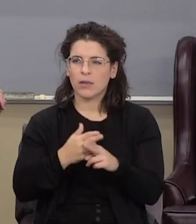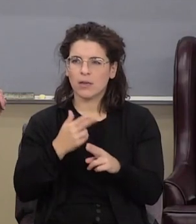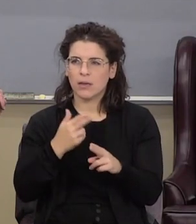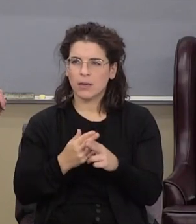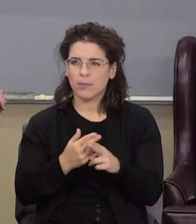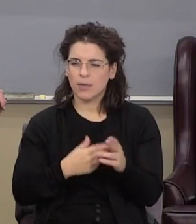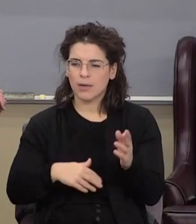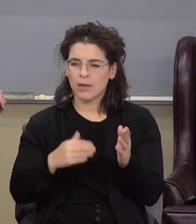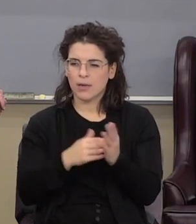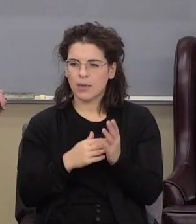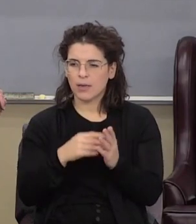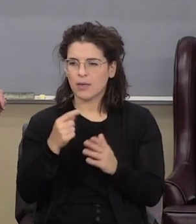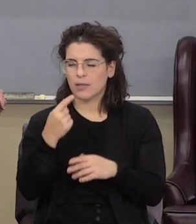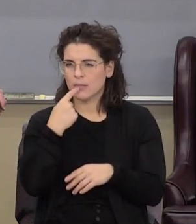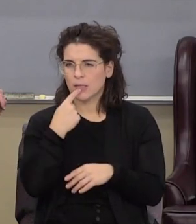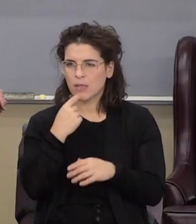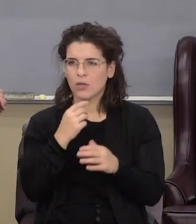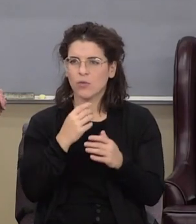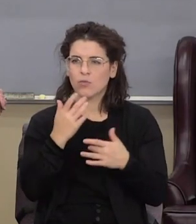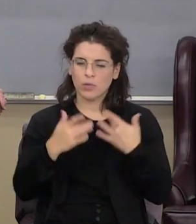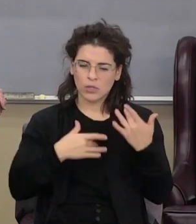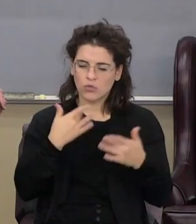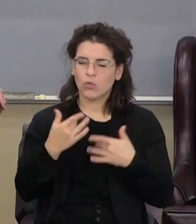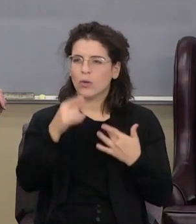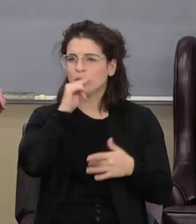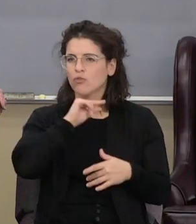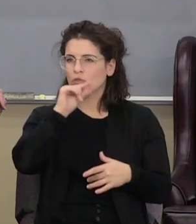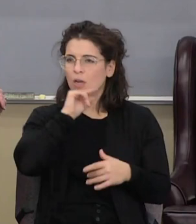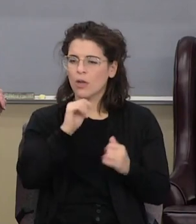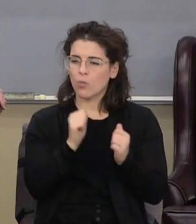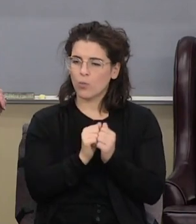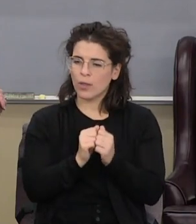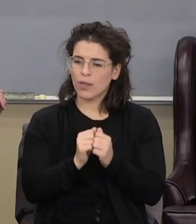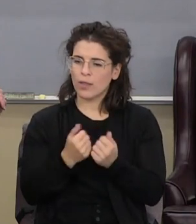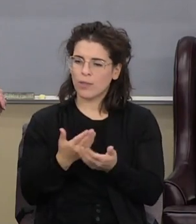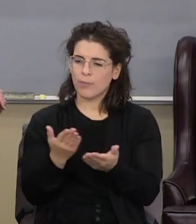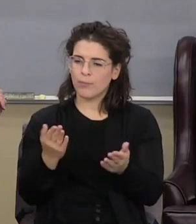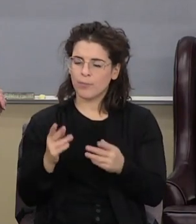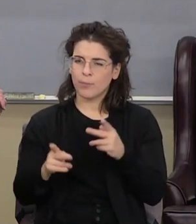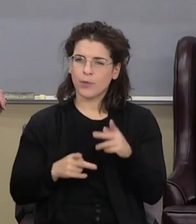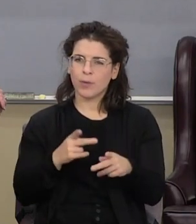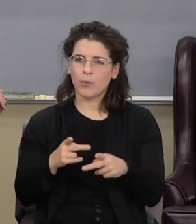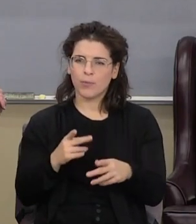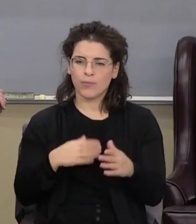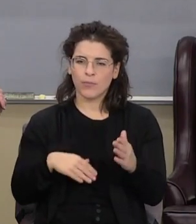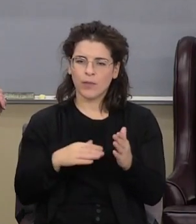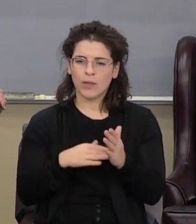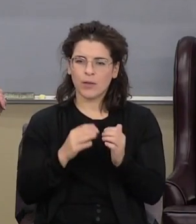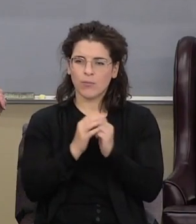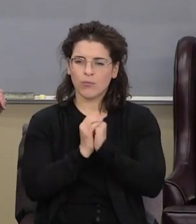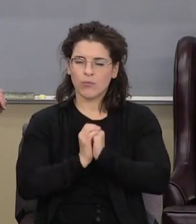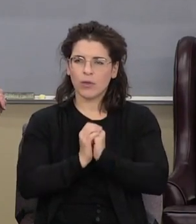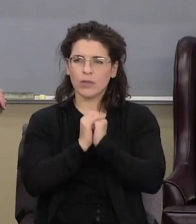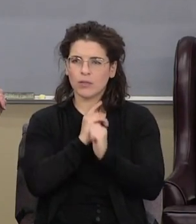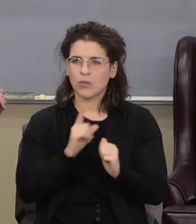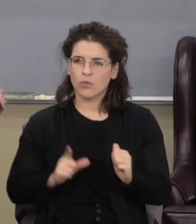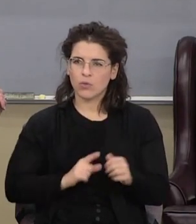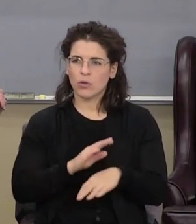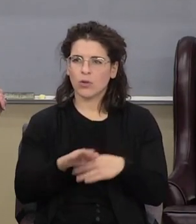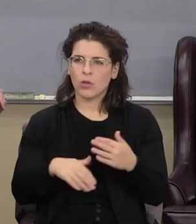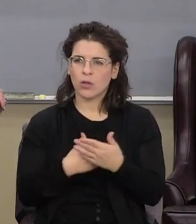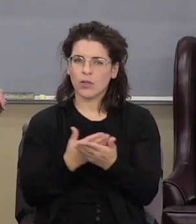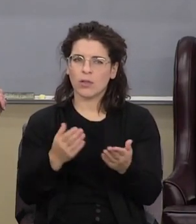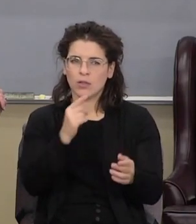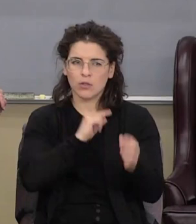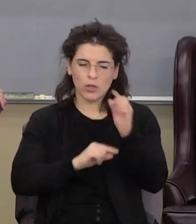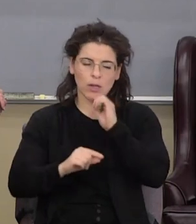And again he saith, rejoice, ye Gentiles, with his people. And again, praise the Lord, all ye Gentiles,